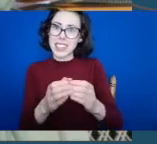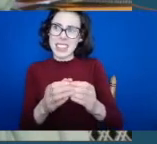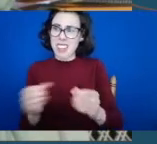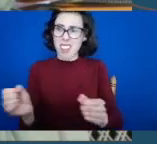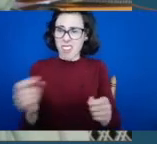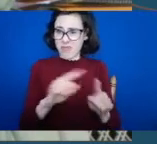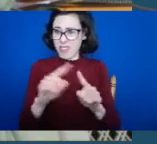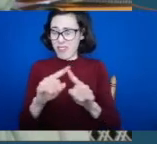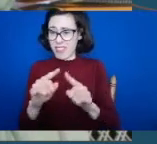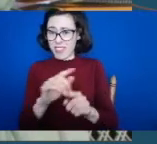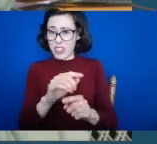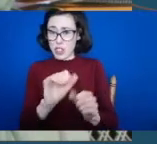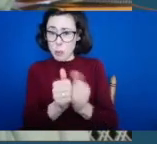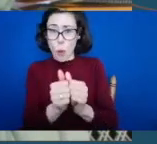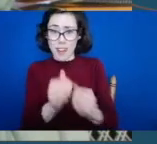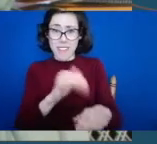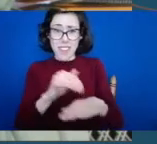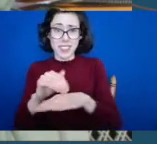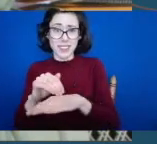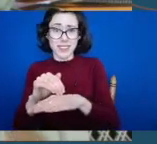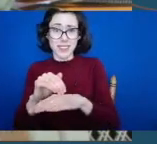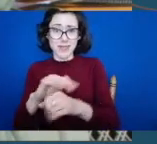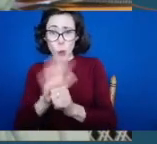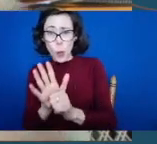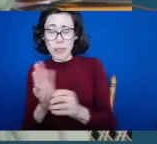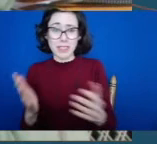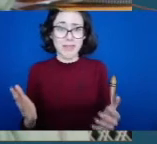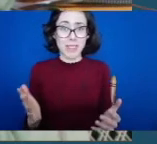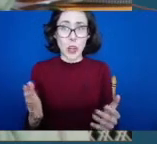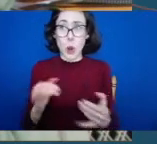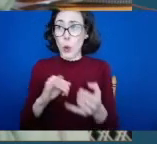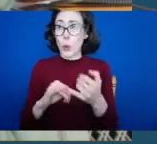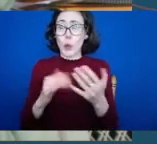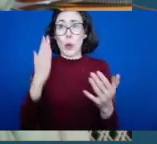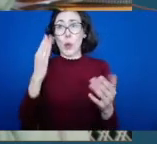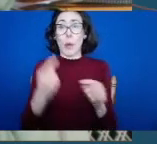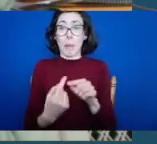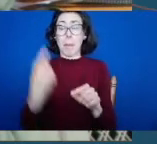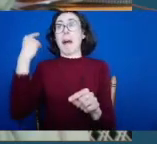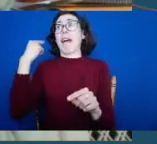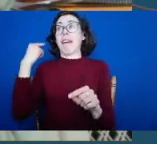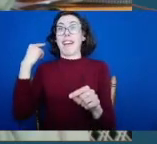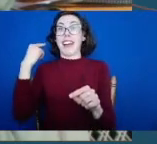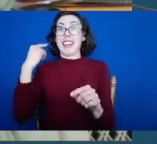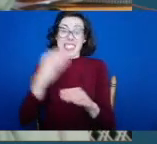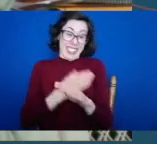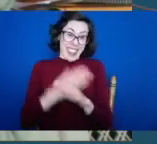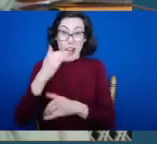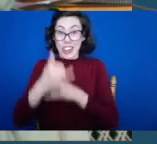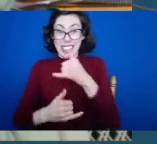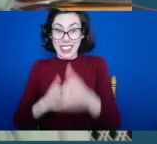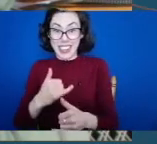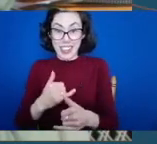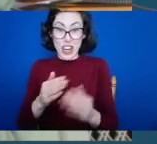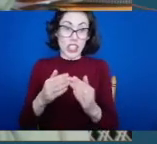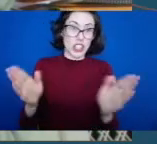ongoing pandemic. And who would have thought at the start of this year, I know when we're in a general election that the pandemic would have had such